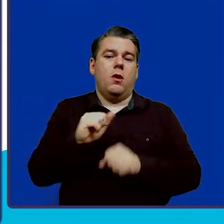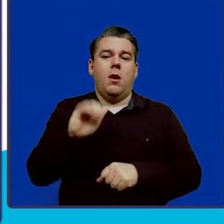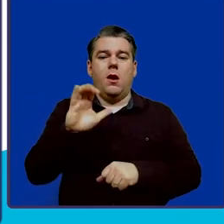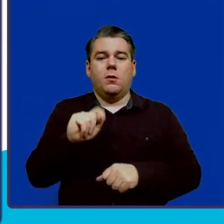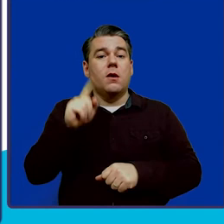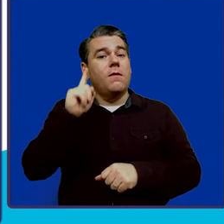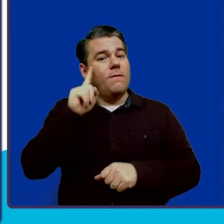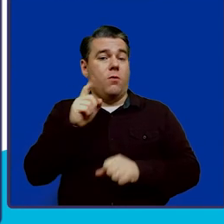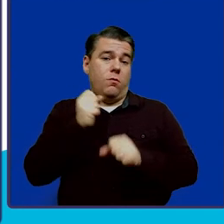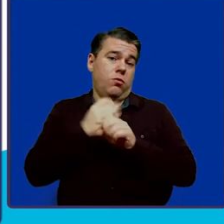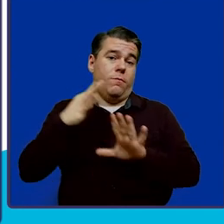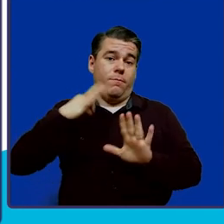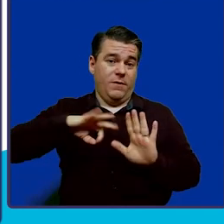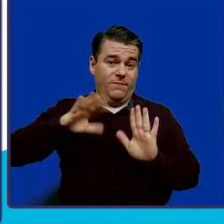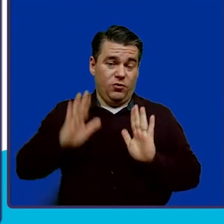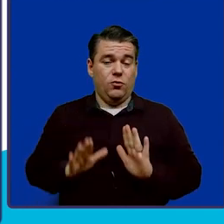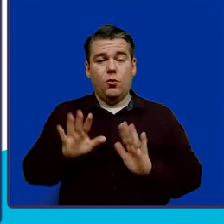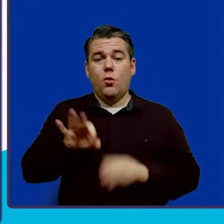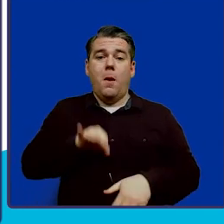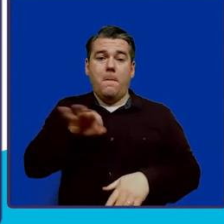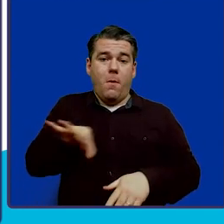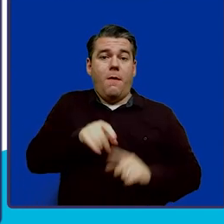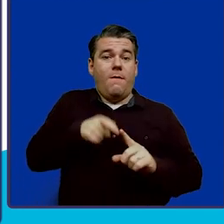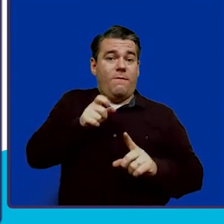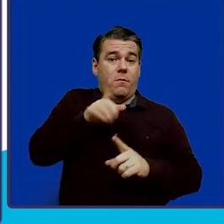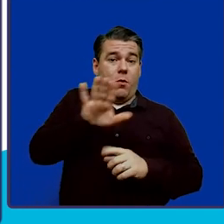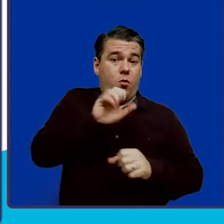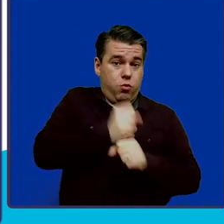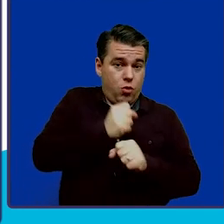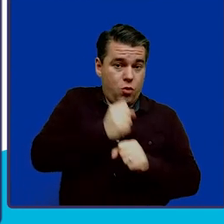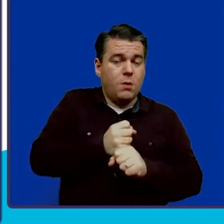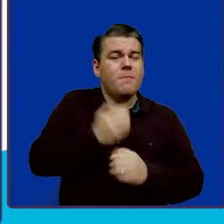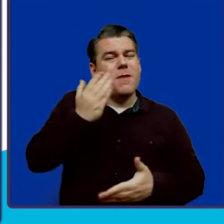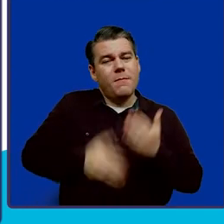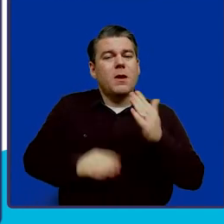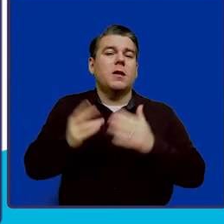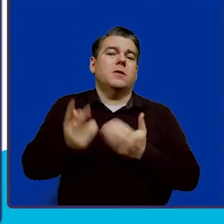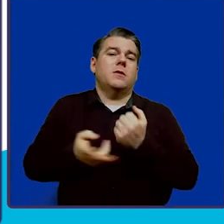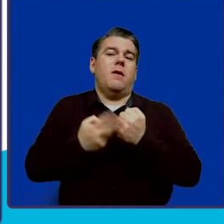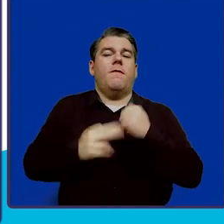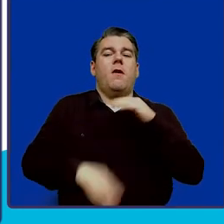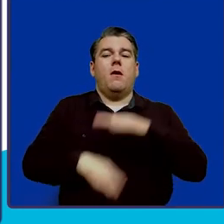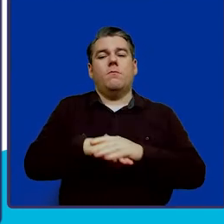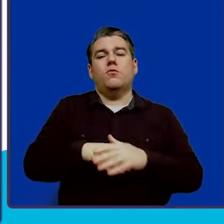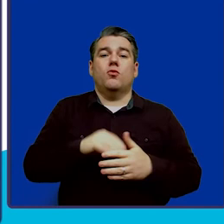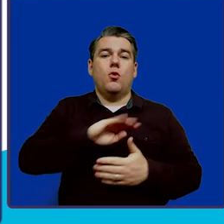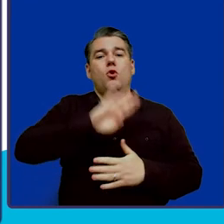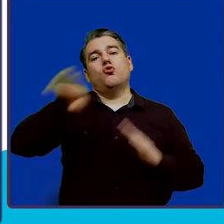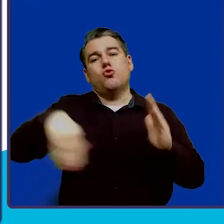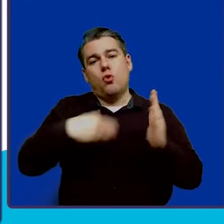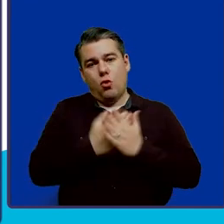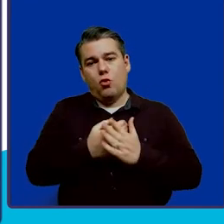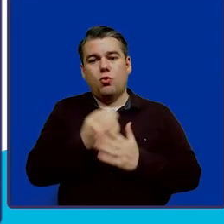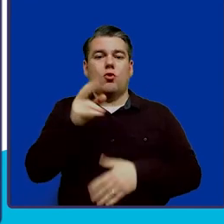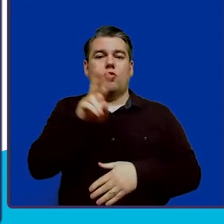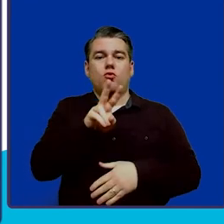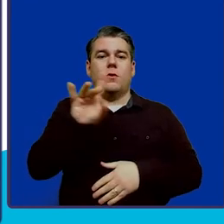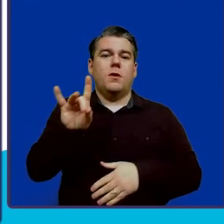beneficiary that is contributing employment earnings, they may save up to a total of $28